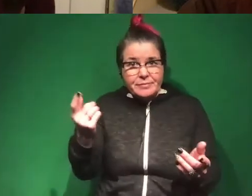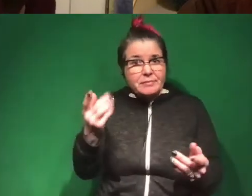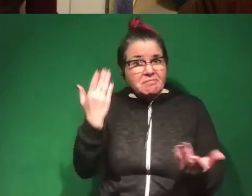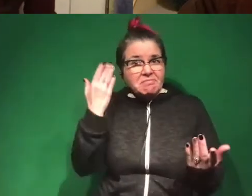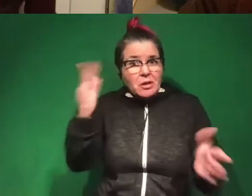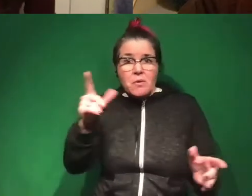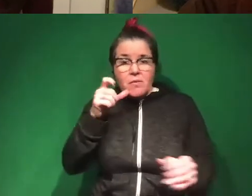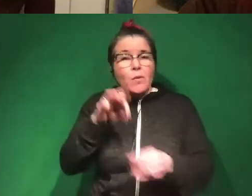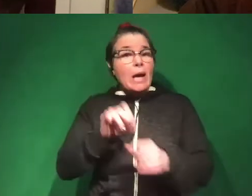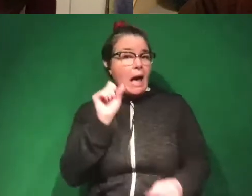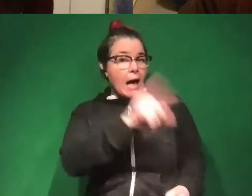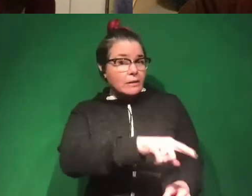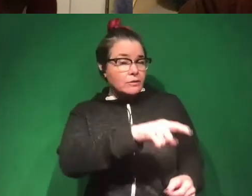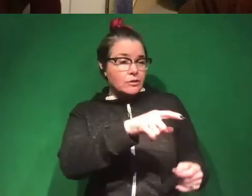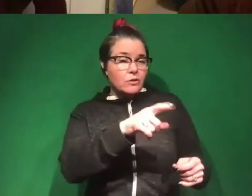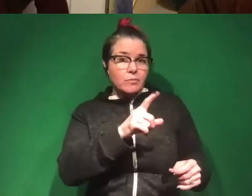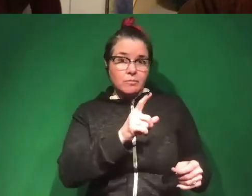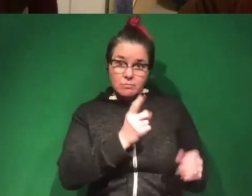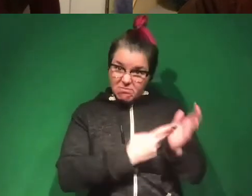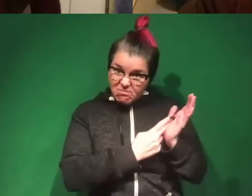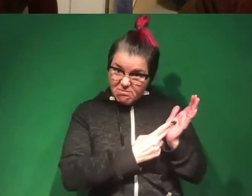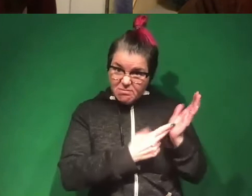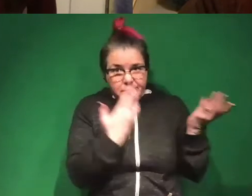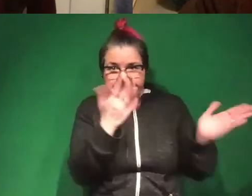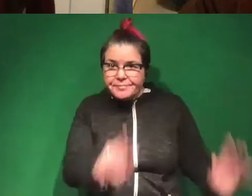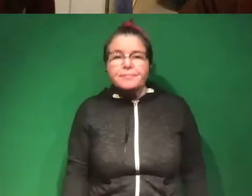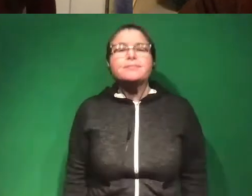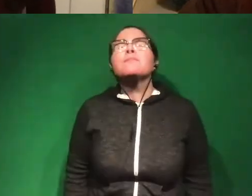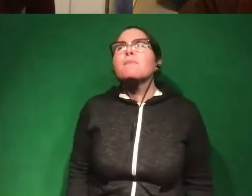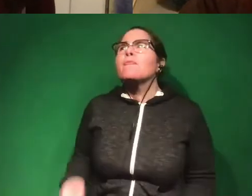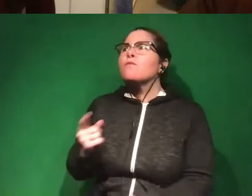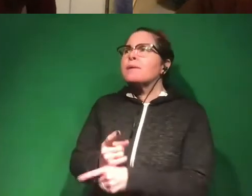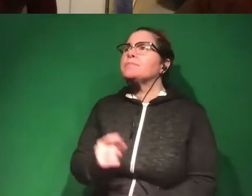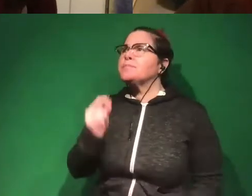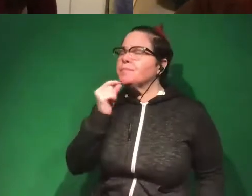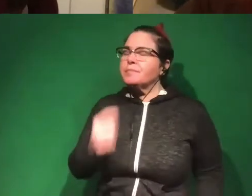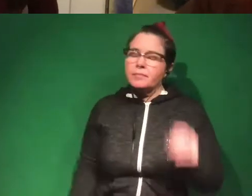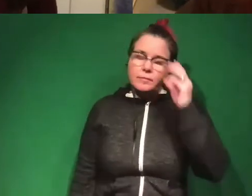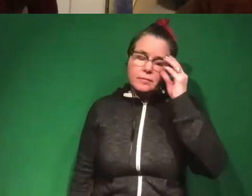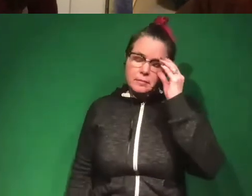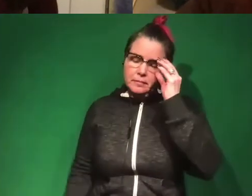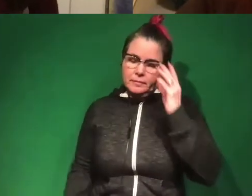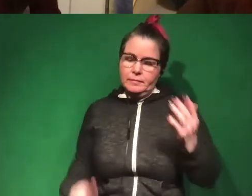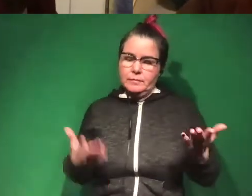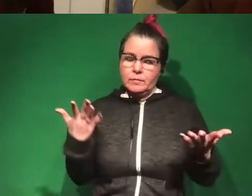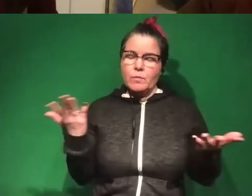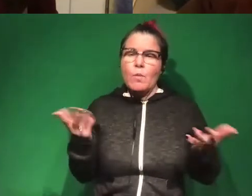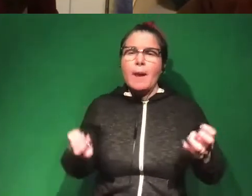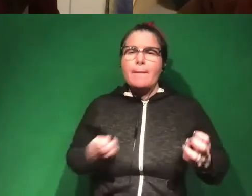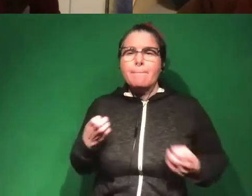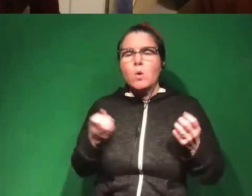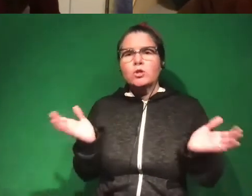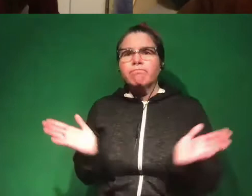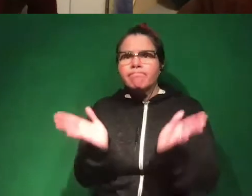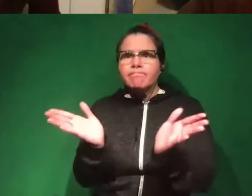voted for. We could ask you, but we don't know if you're telling us the truth, right? Right. Cool. What emotion drives people to vote the